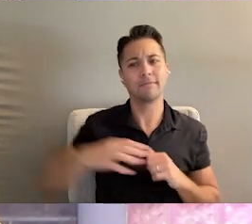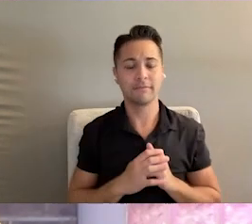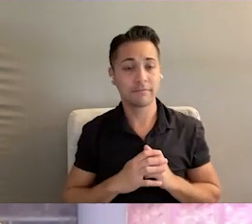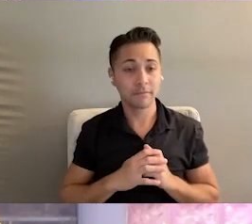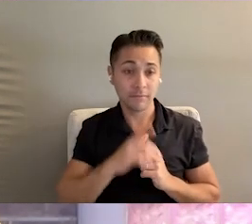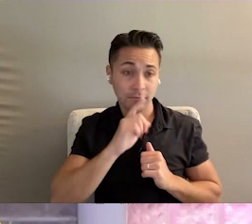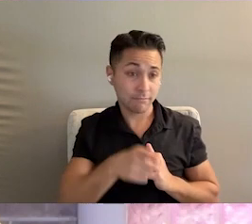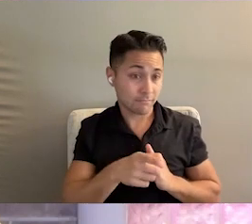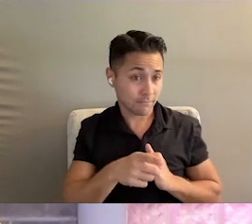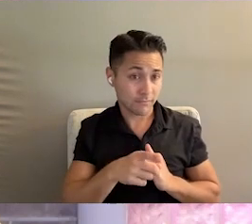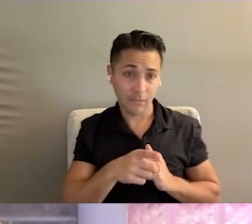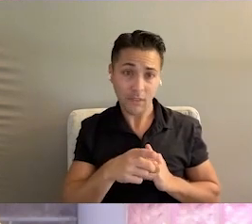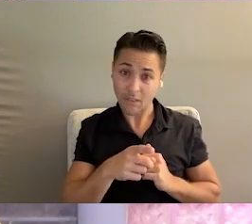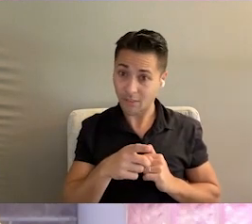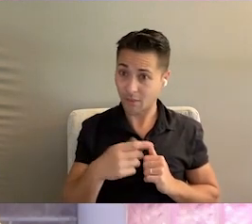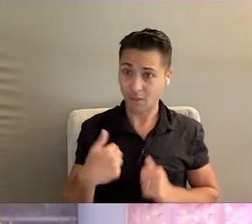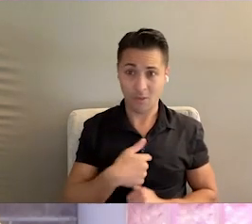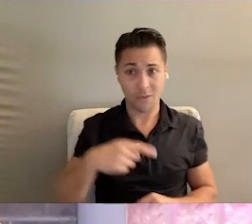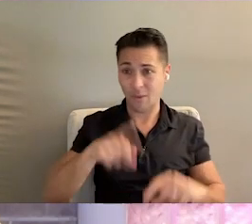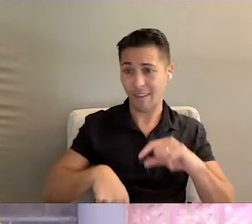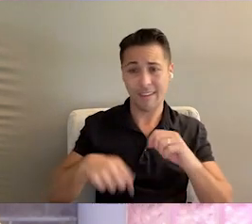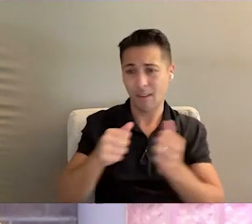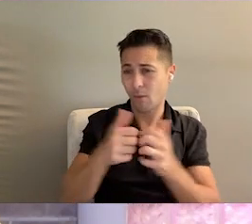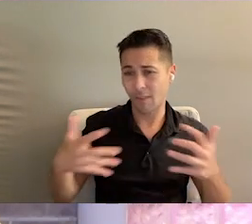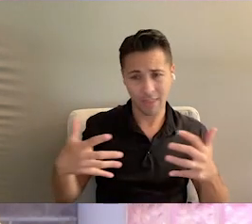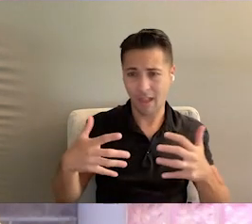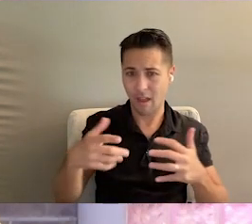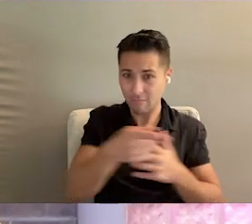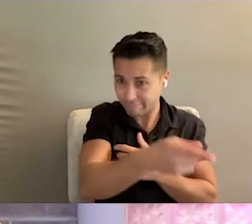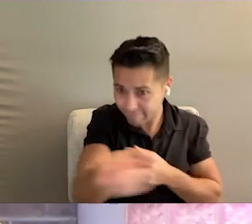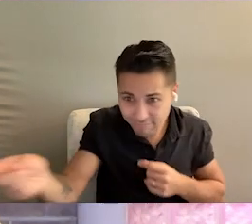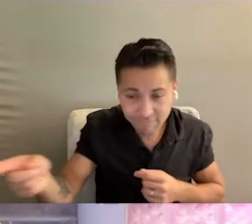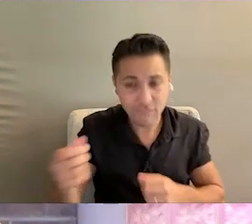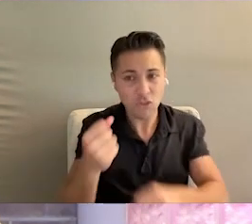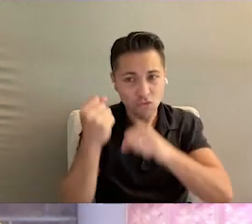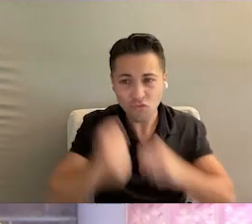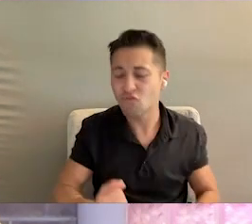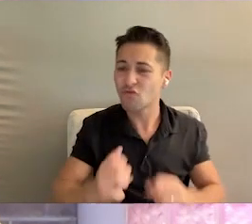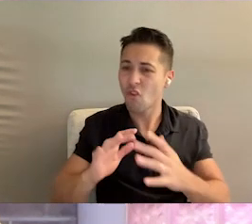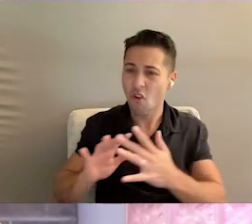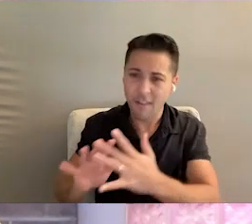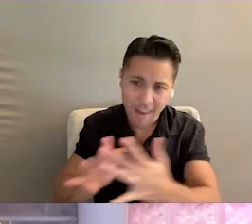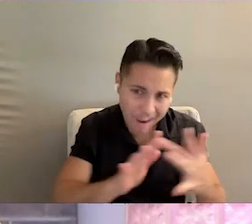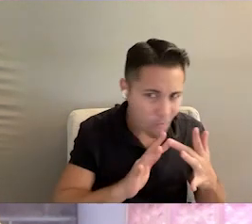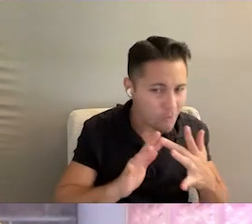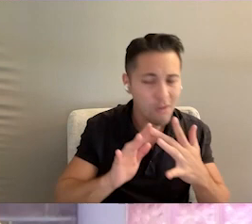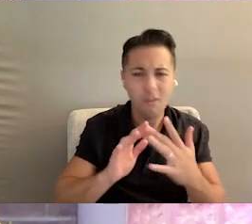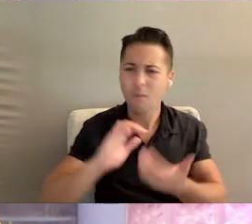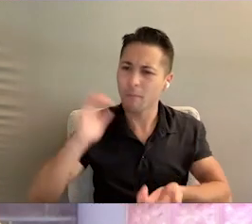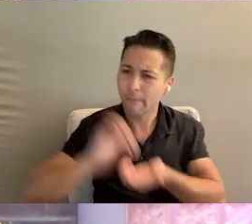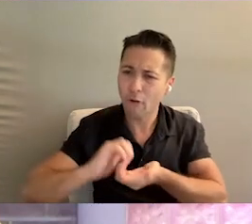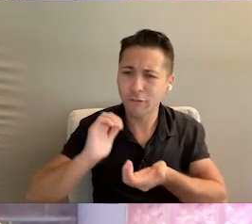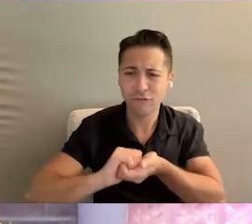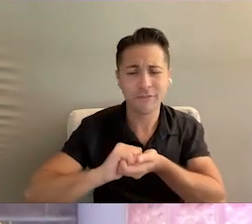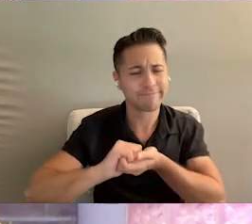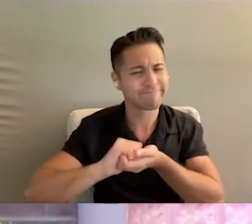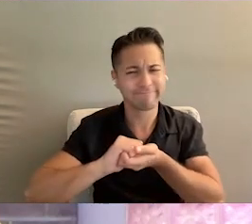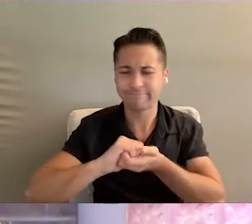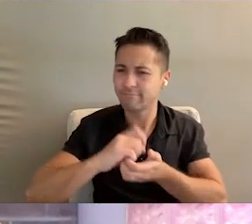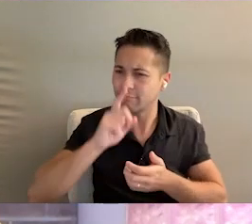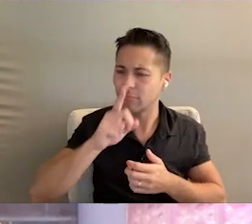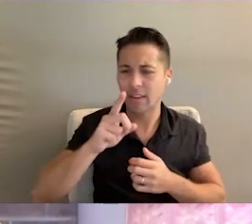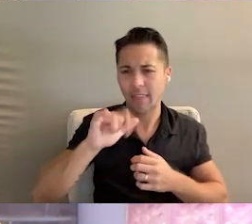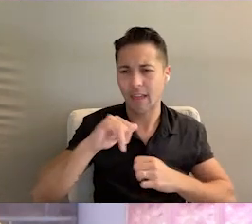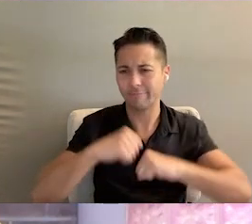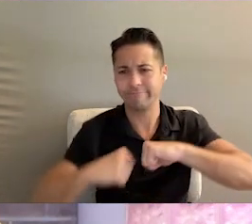which, none would be possible to provide without a strong network. The power of partnership is the underlying current